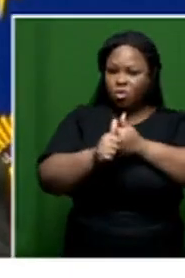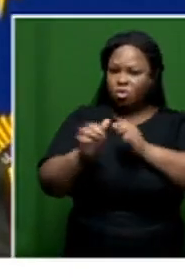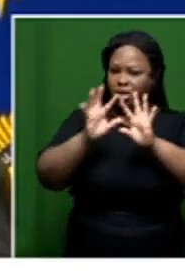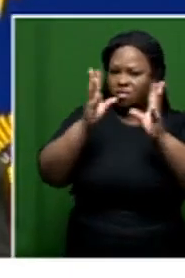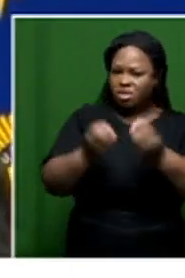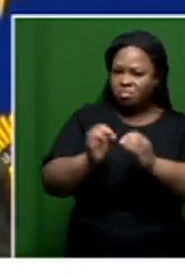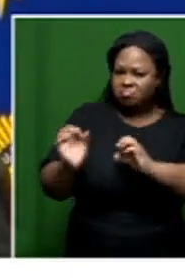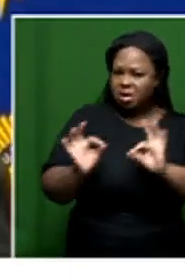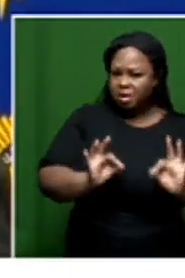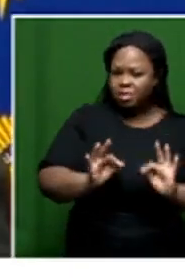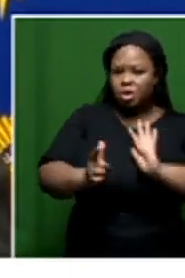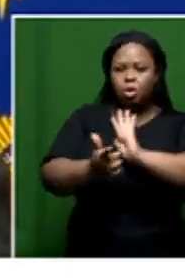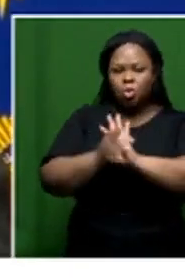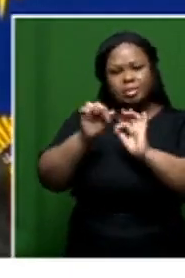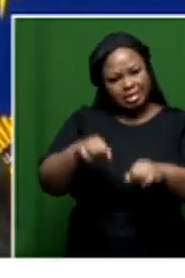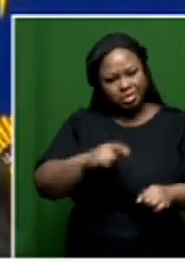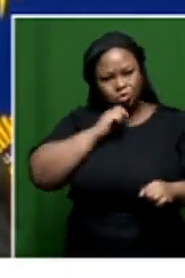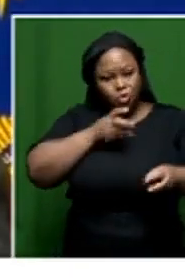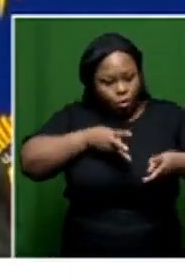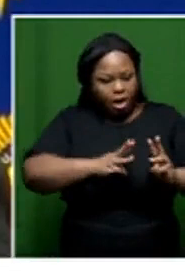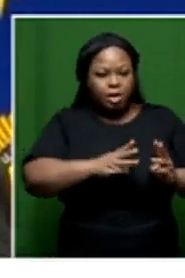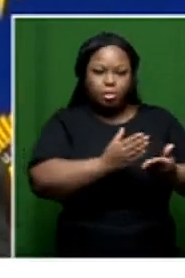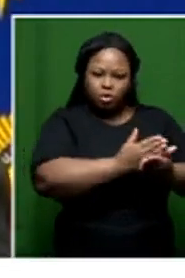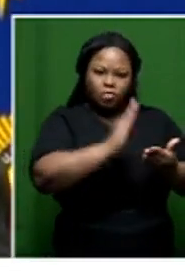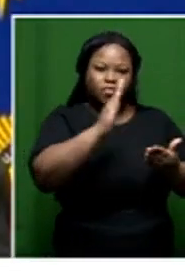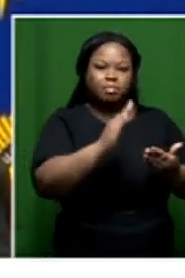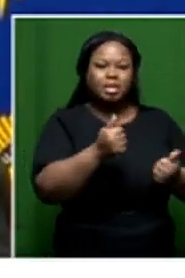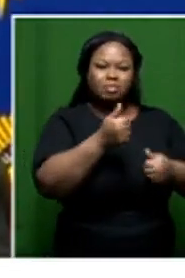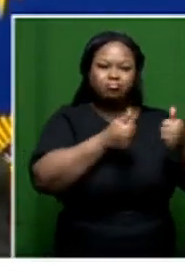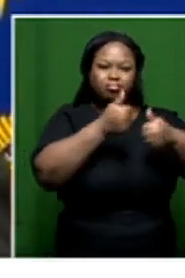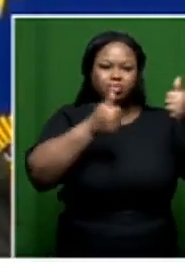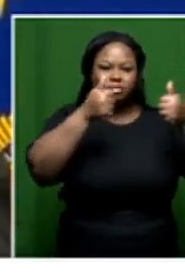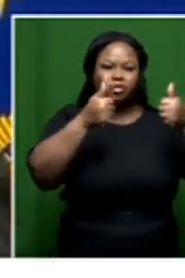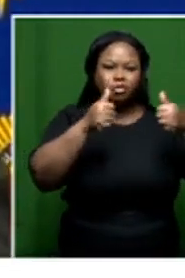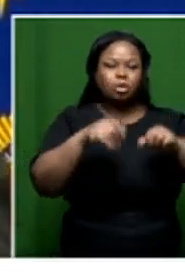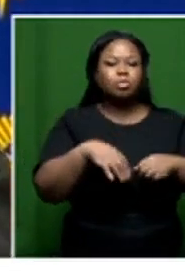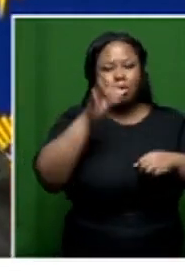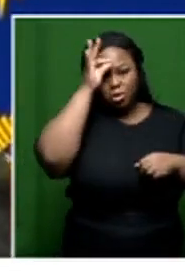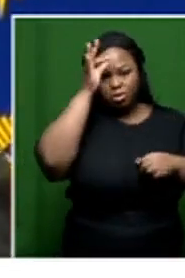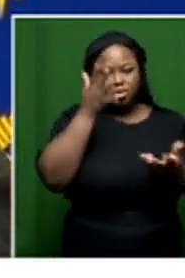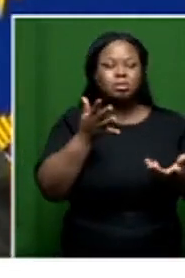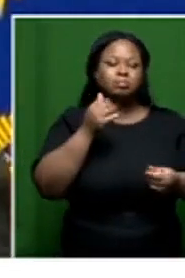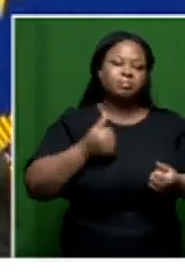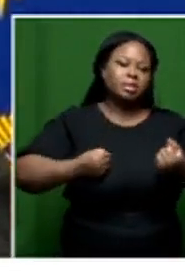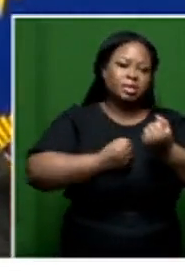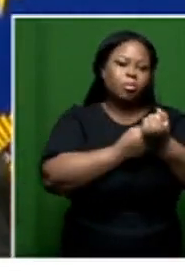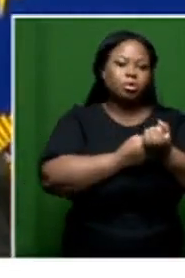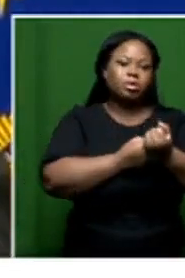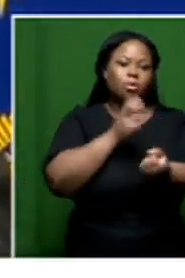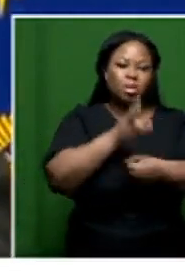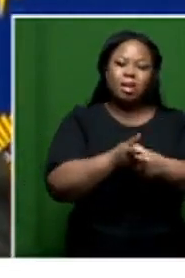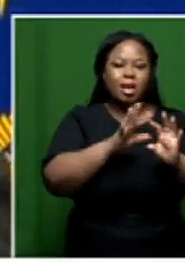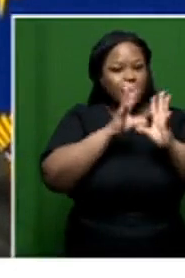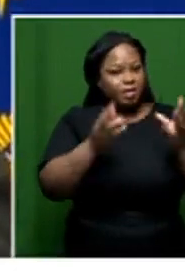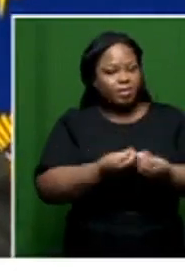legally those people have to be removed, helped by the different levels of government, police will support every and